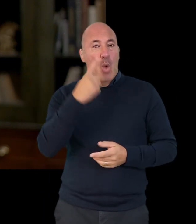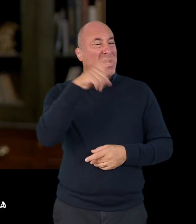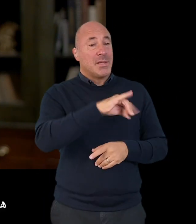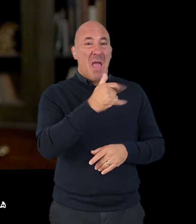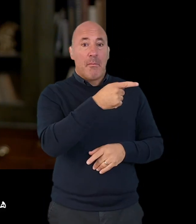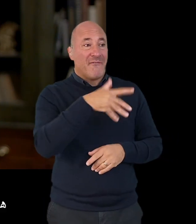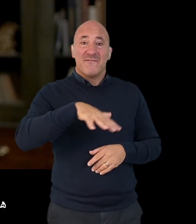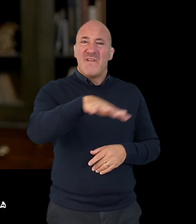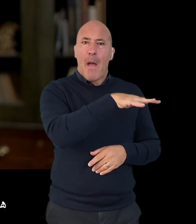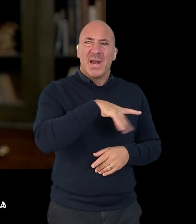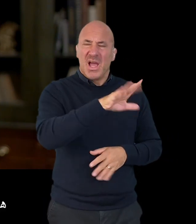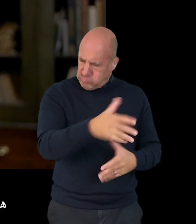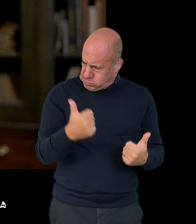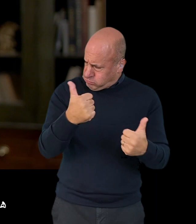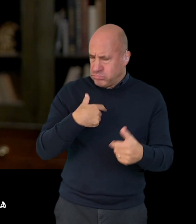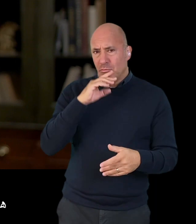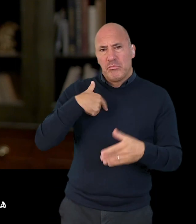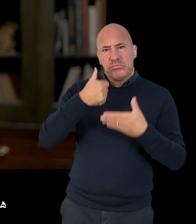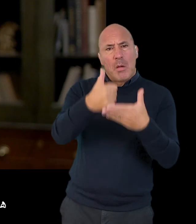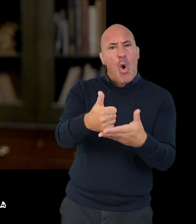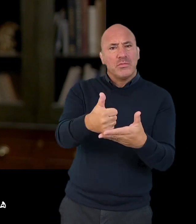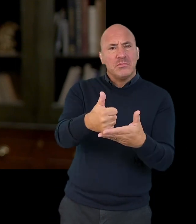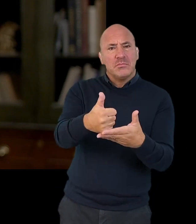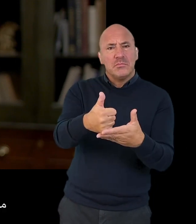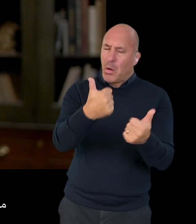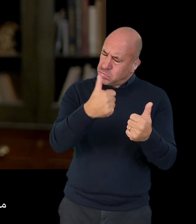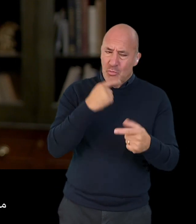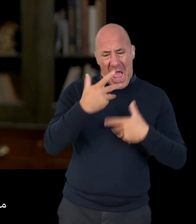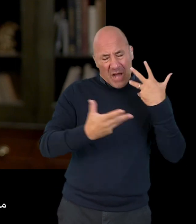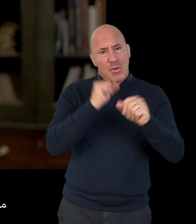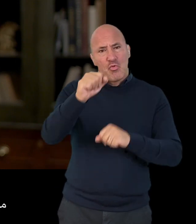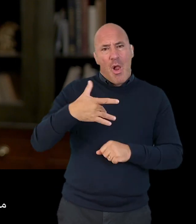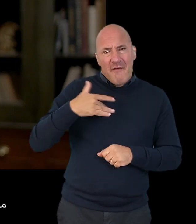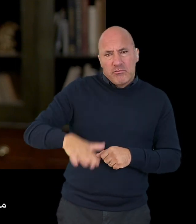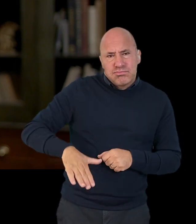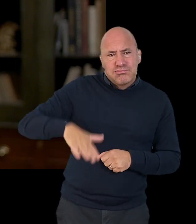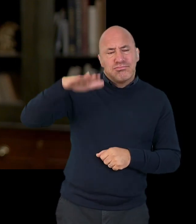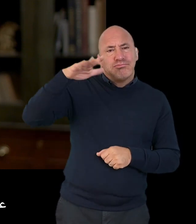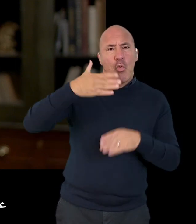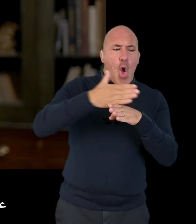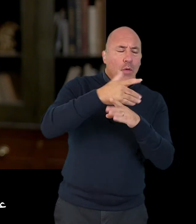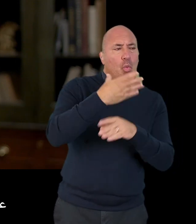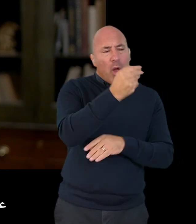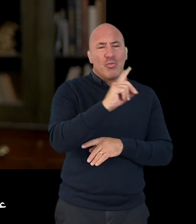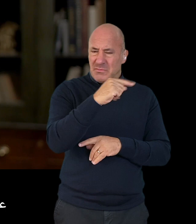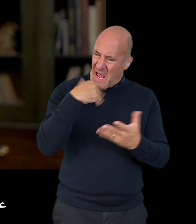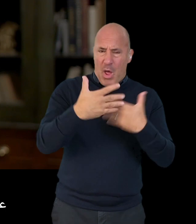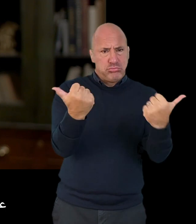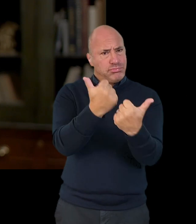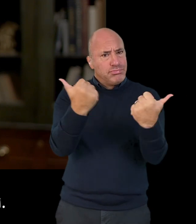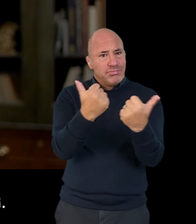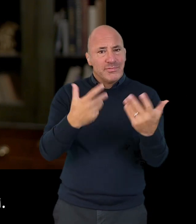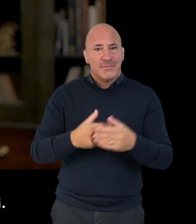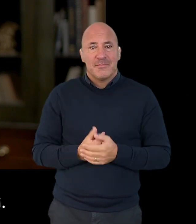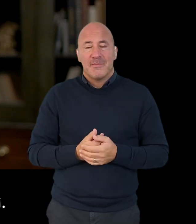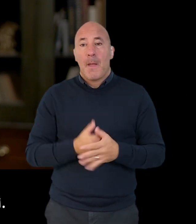Those witnesses might be family members who are prepared to write and tell them about your life when you were growing up